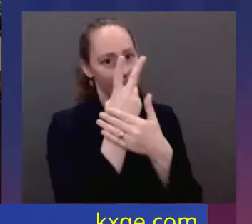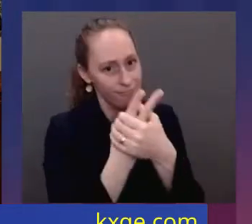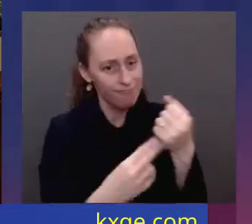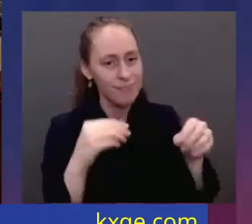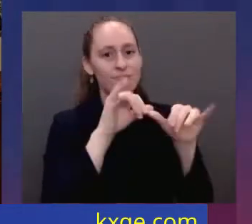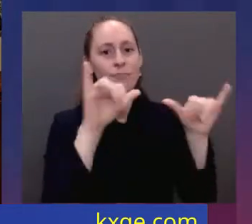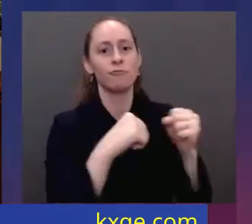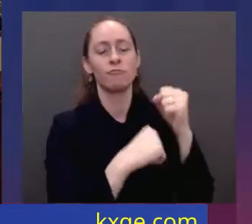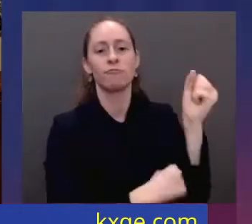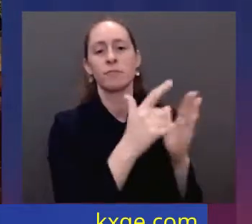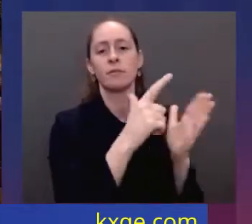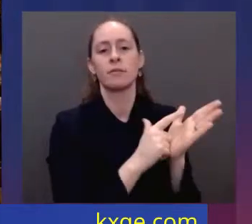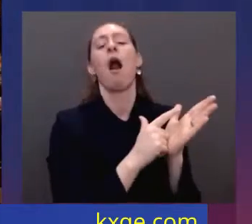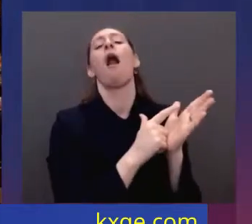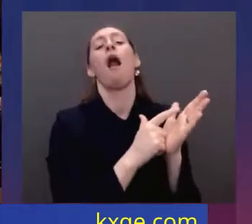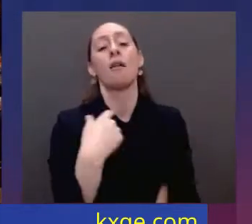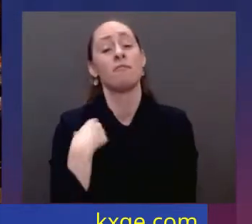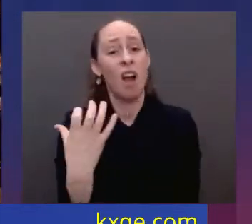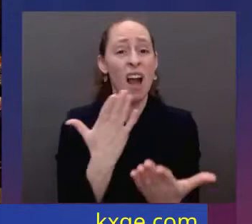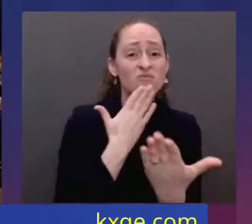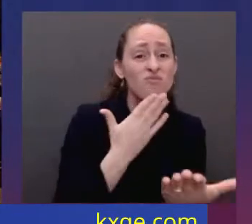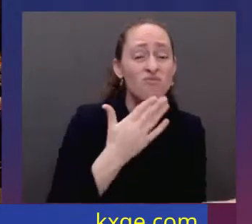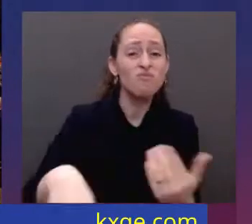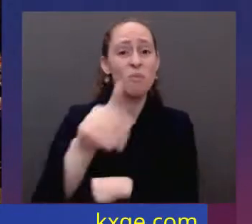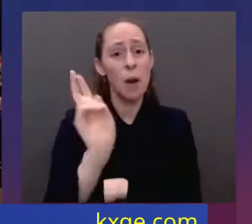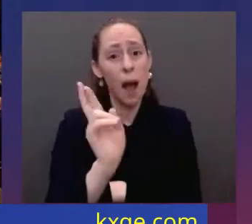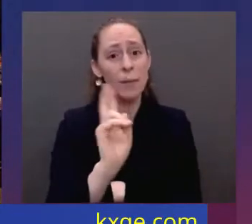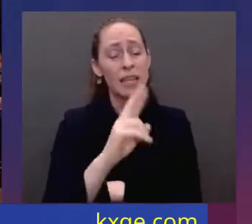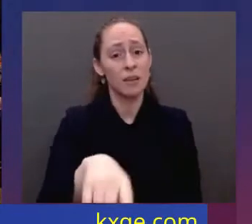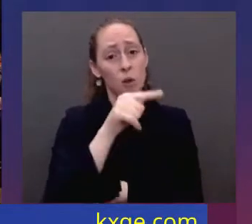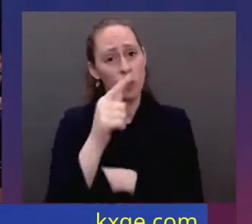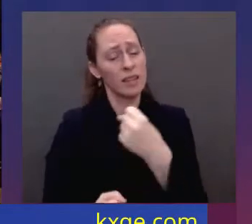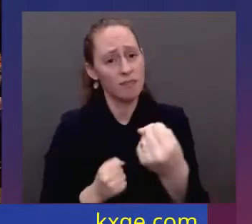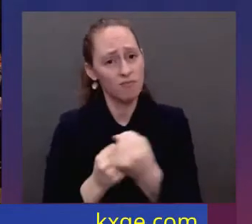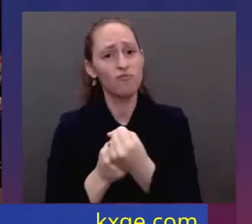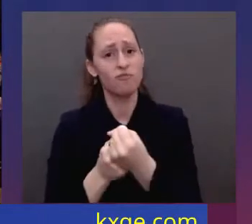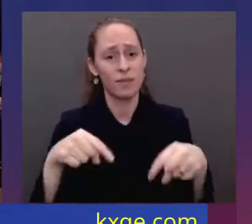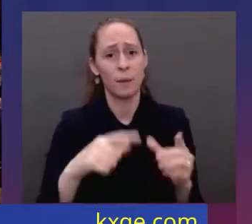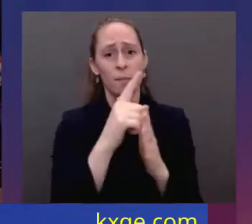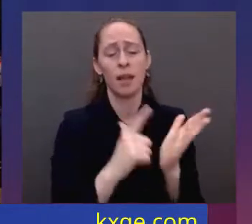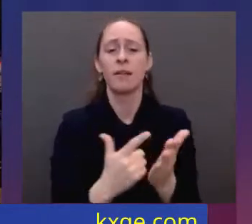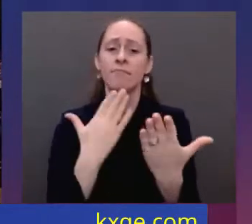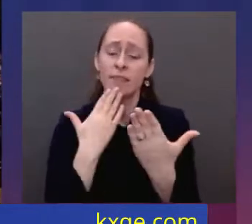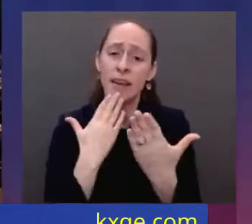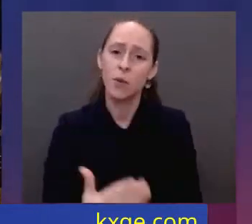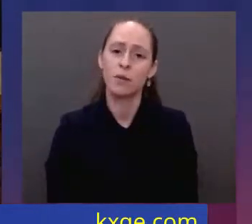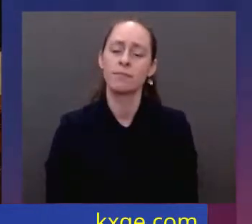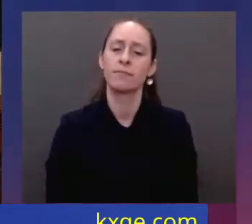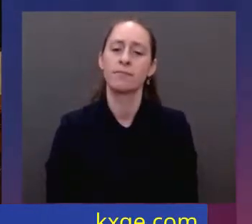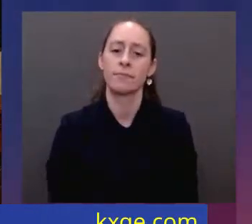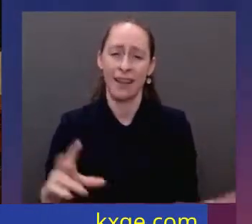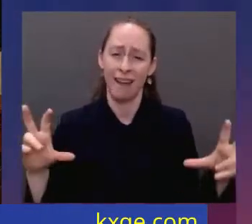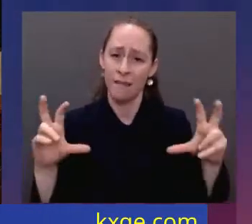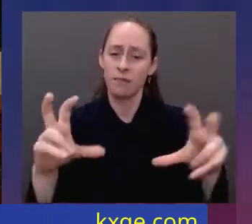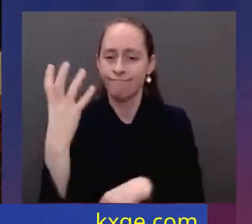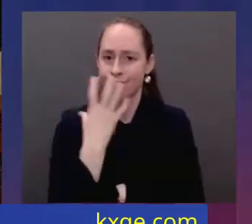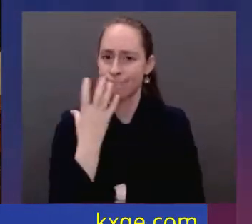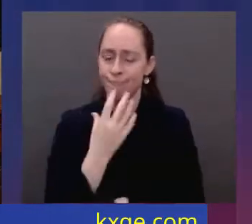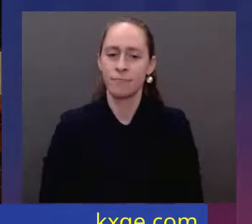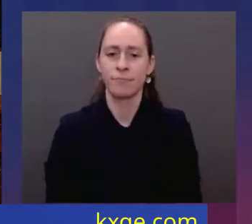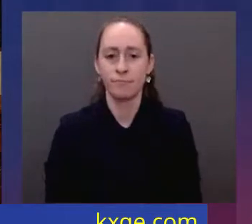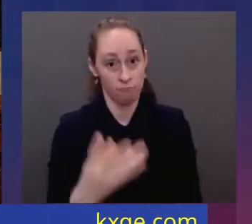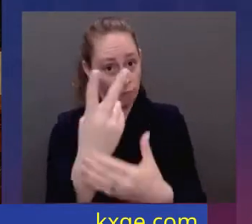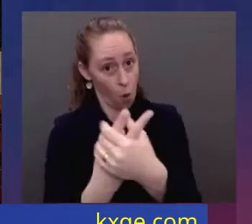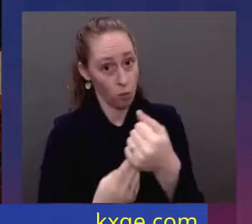and rebuild America, the single biggest investment in history. It was a bipartisan effort, and I want to thank the members of both